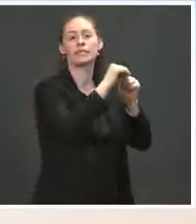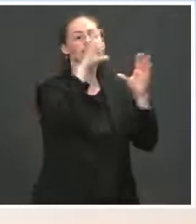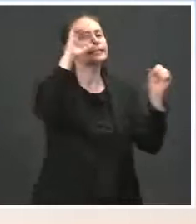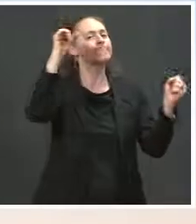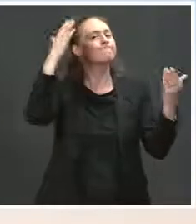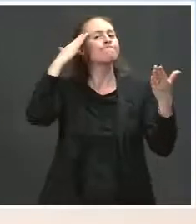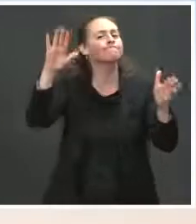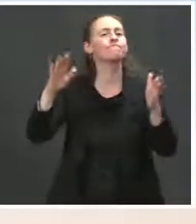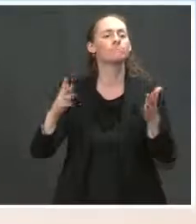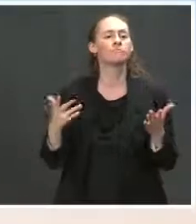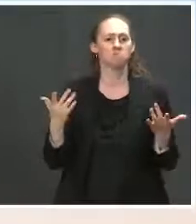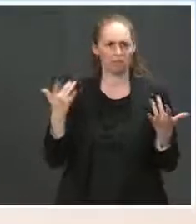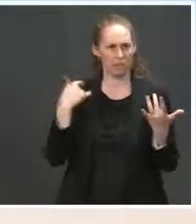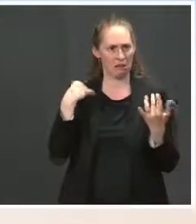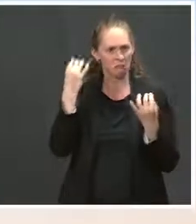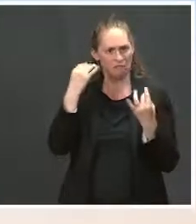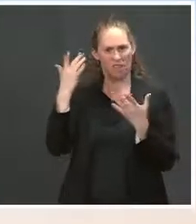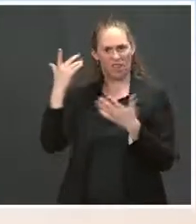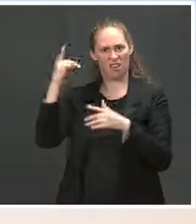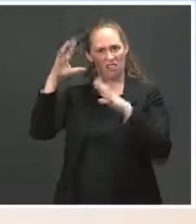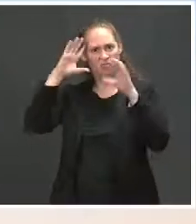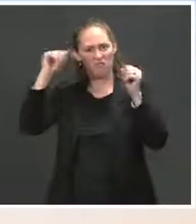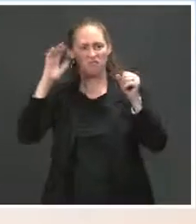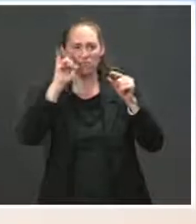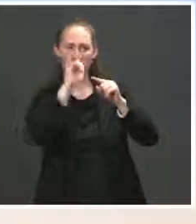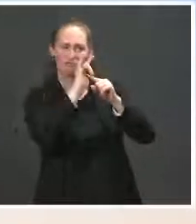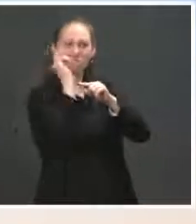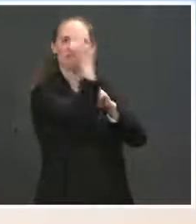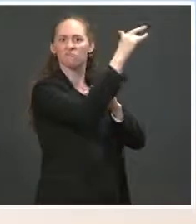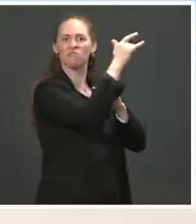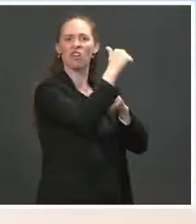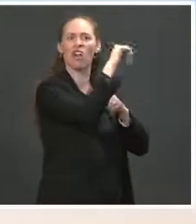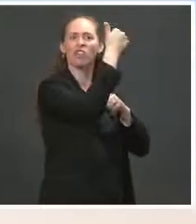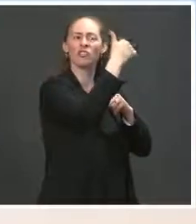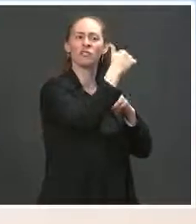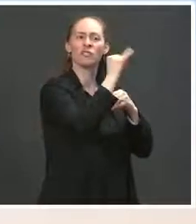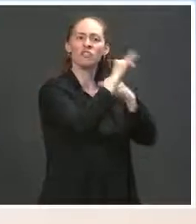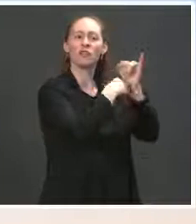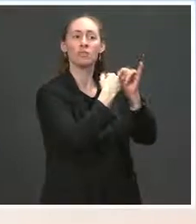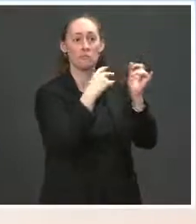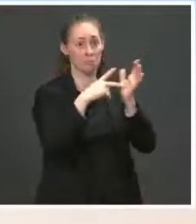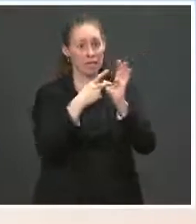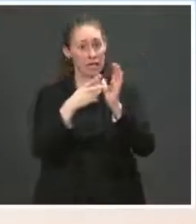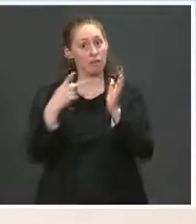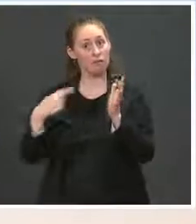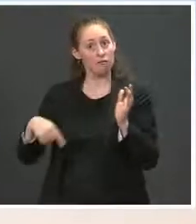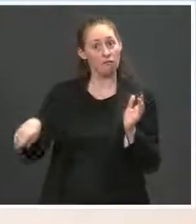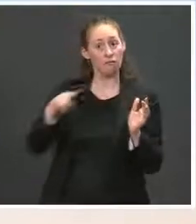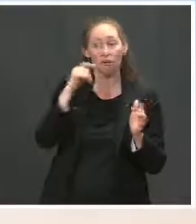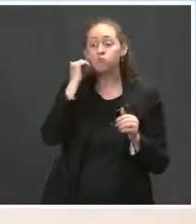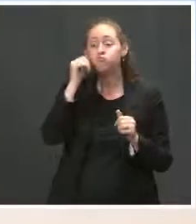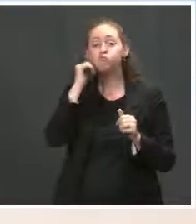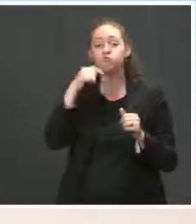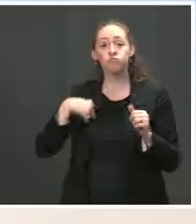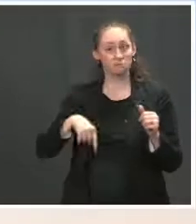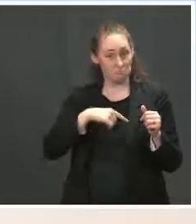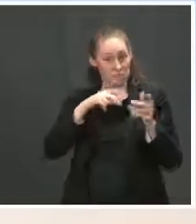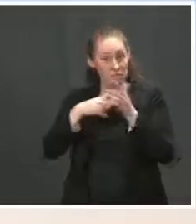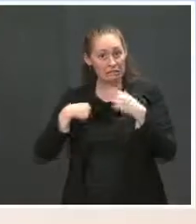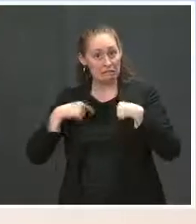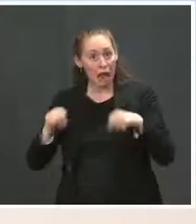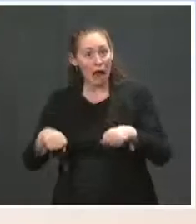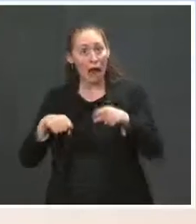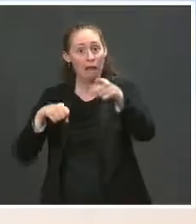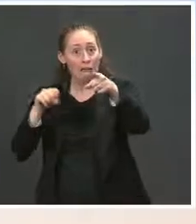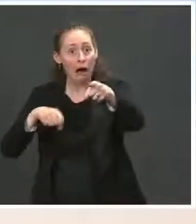is going to be traveling internationally, about whether it can be a period where everyday Americans also start resuming that kind of a travel? Ms. Well, I would say I think most